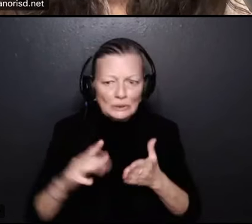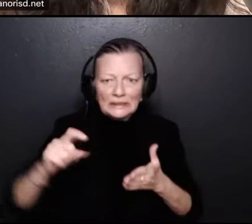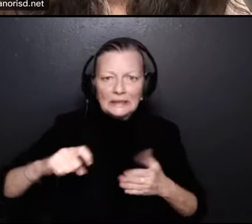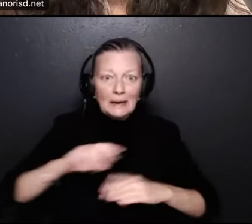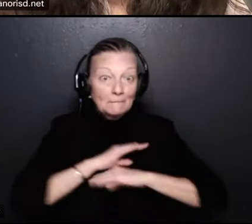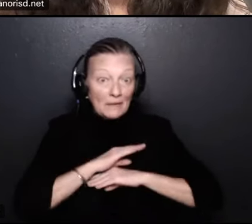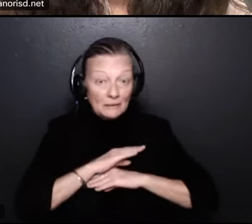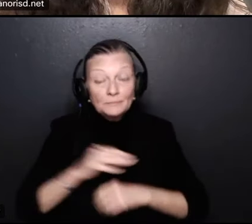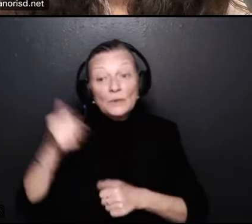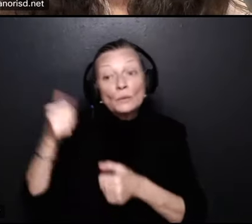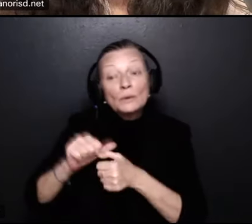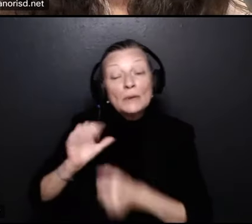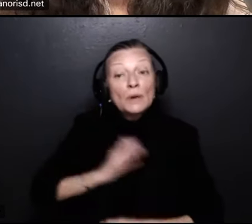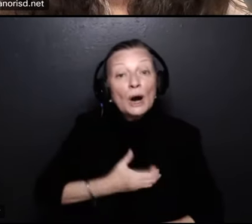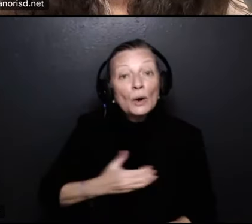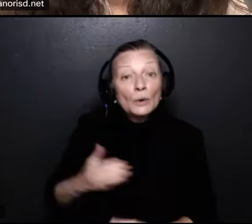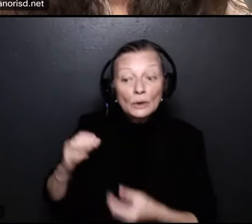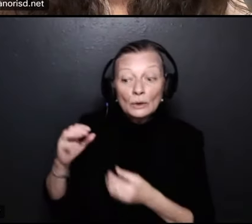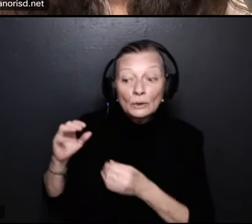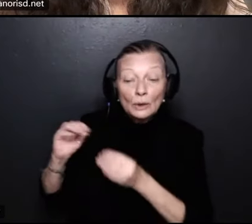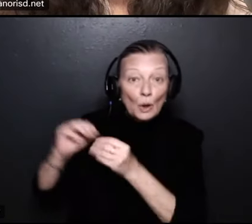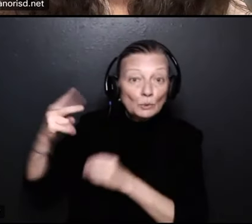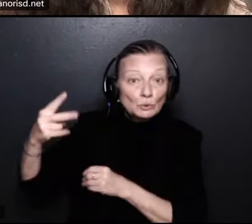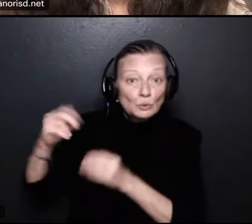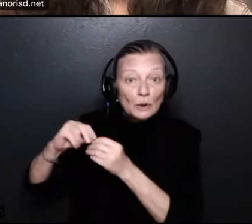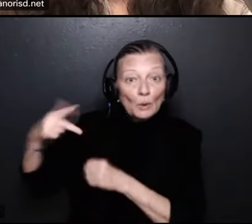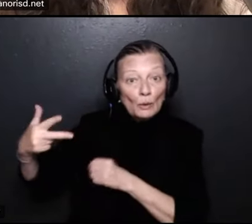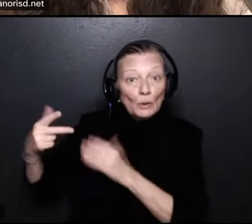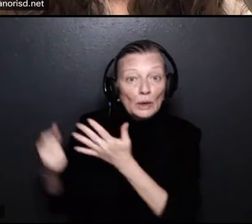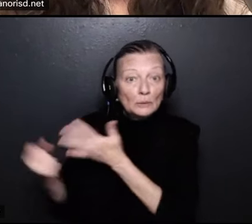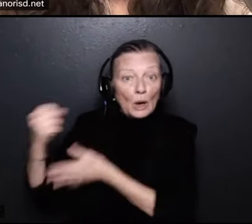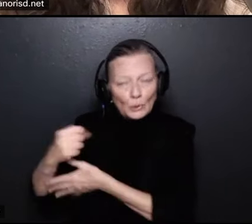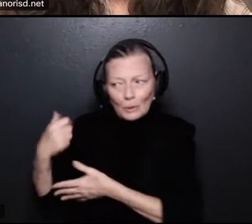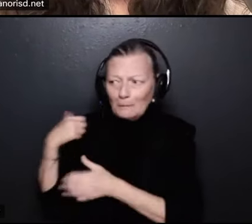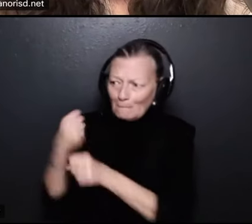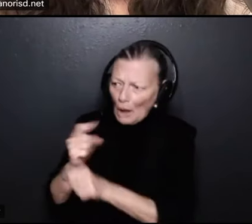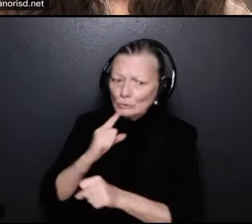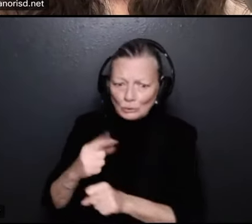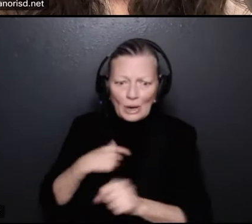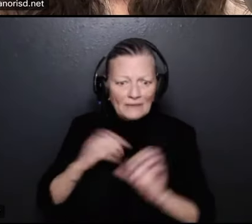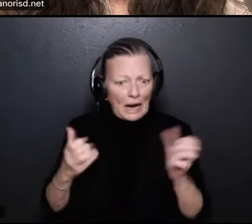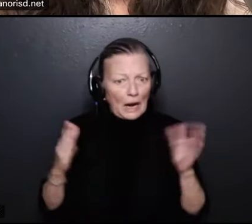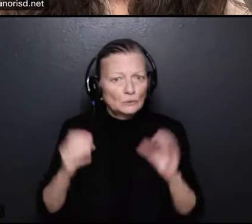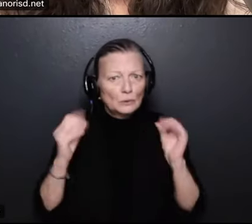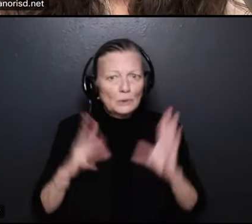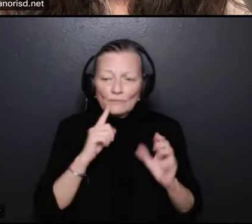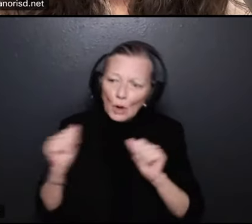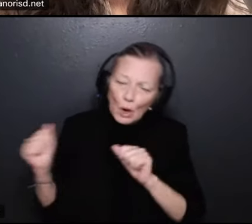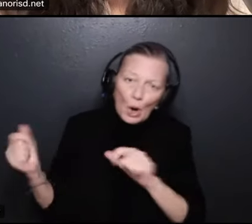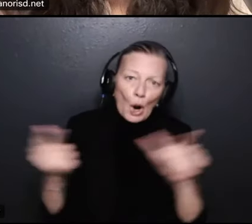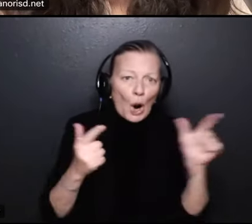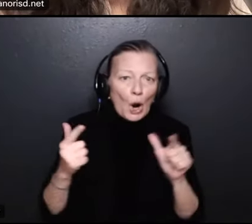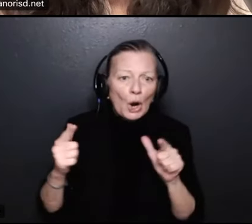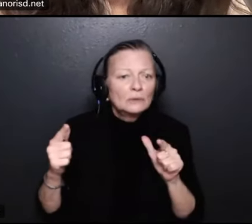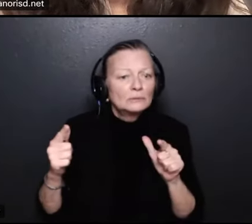priority is or number three priority is to ensure that we have a classroom teacher for all our scholars and and i that was in there because we know